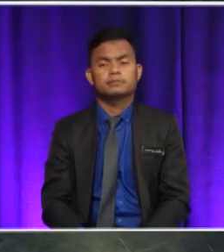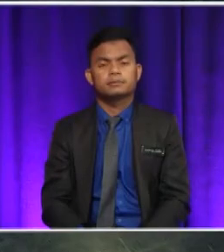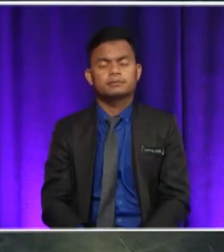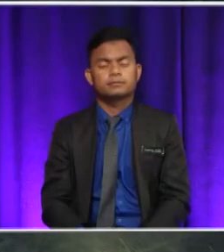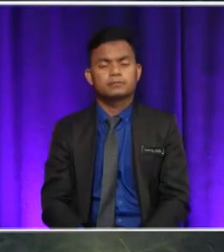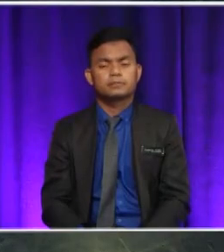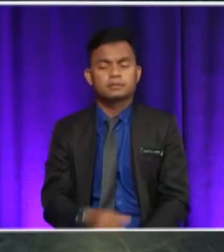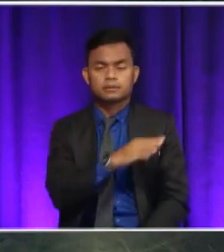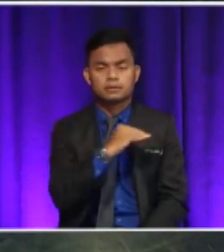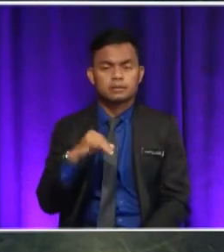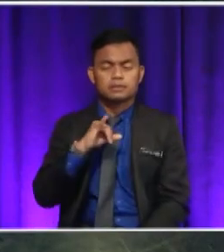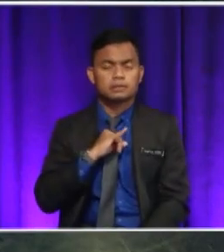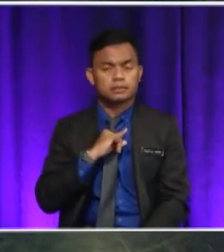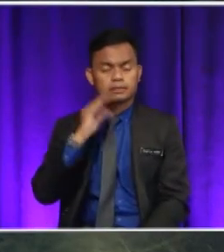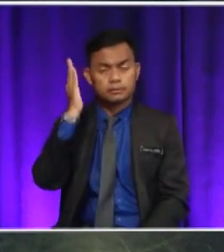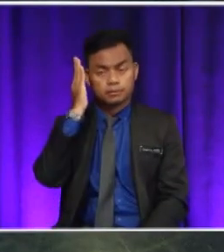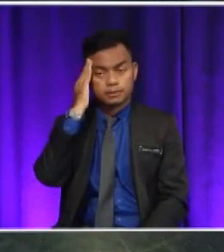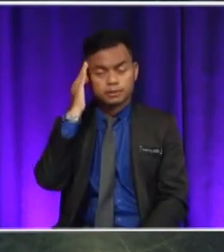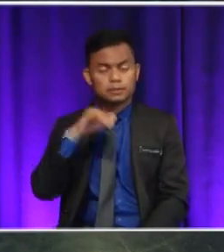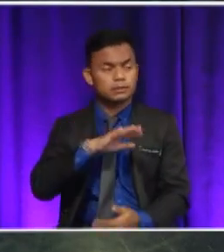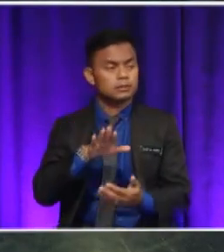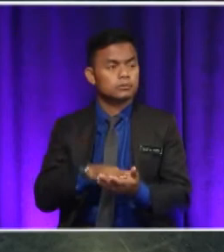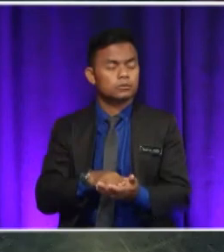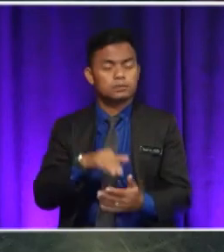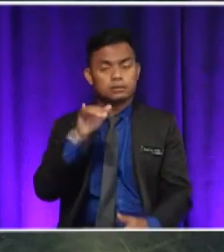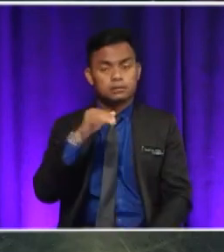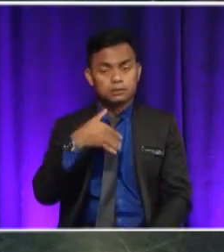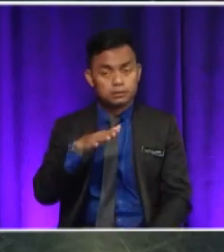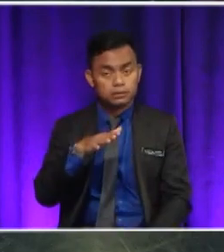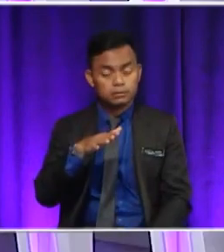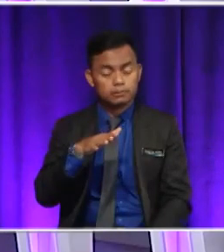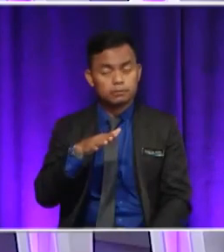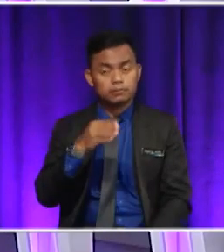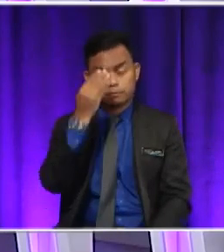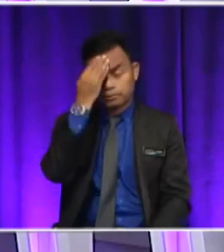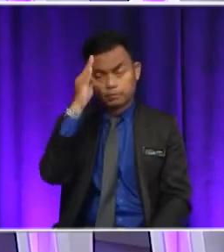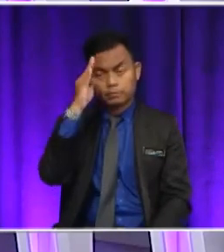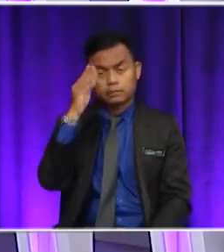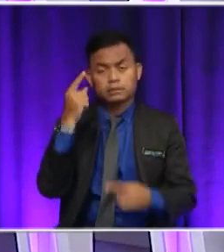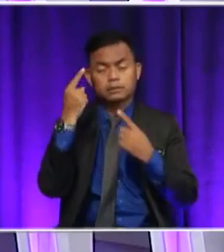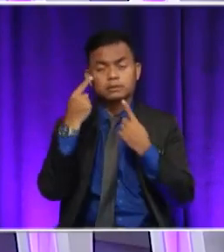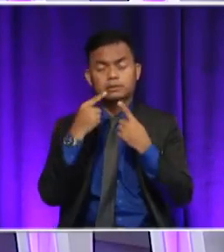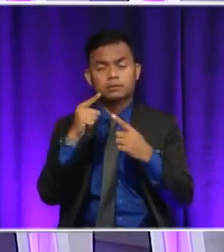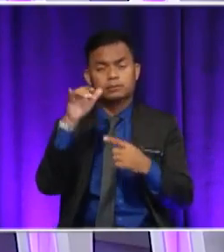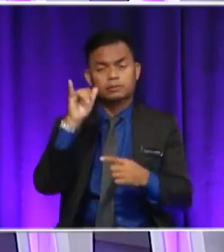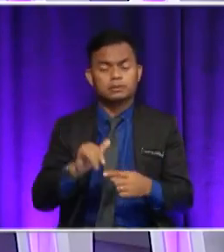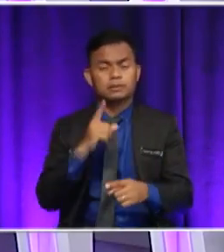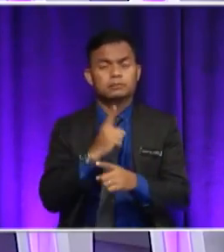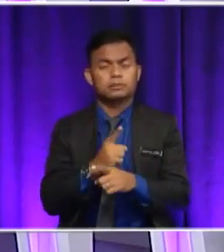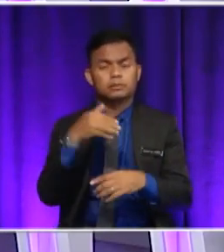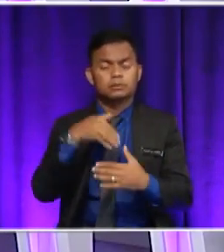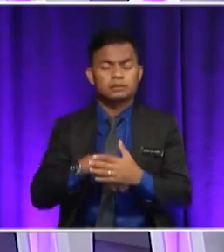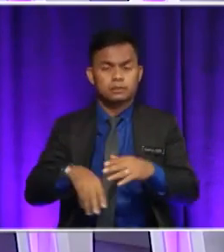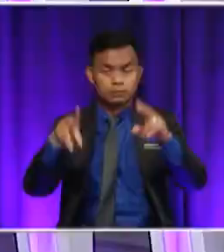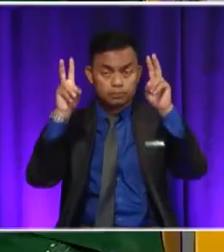believe both of people's online have selected the best title for this story, which like to give them score, so marks here, teacher Liana.